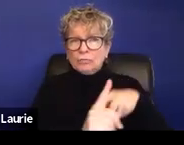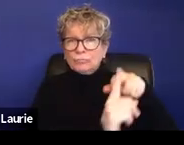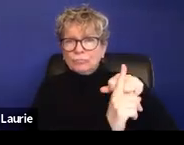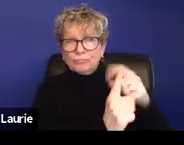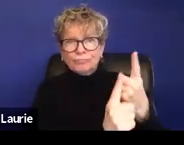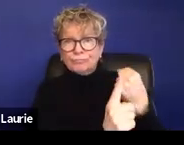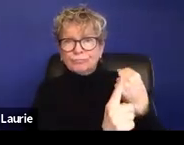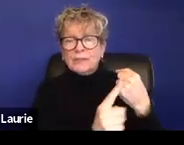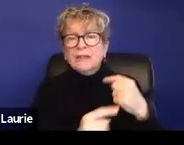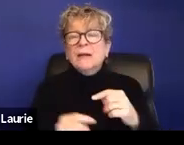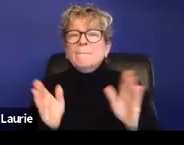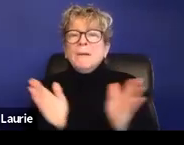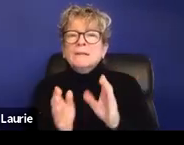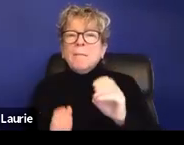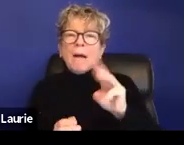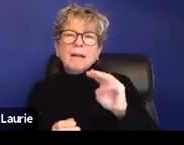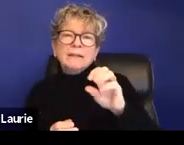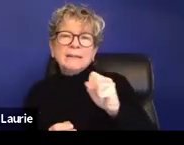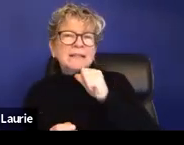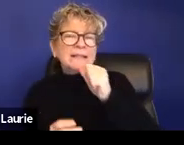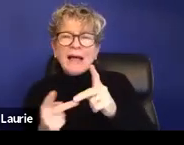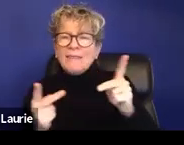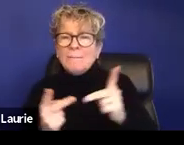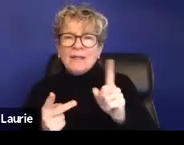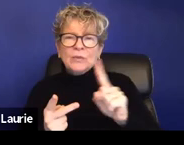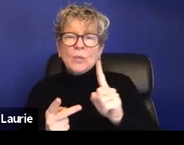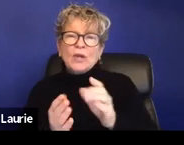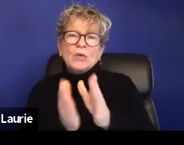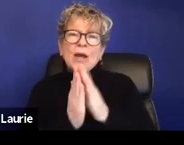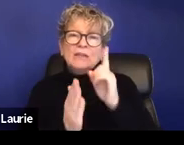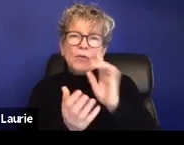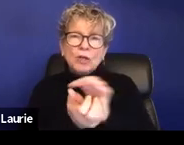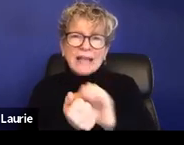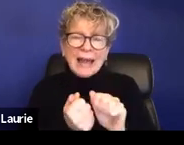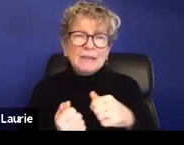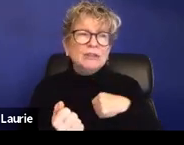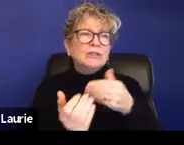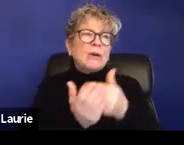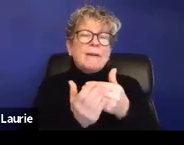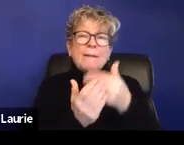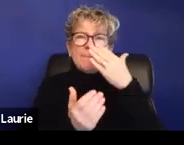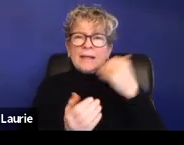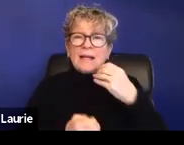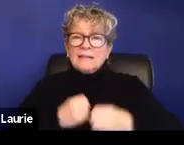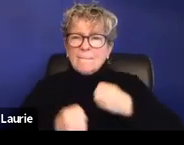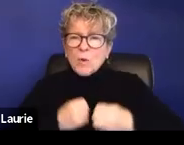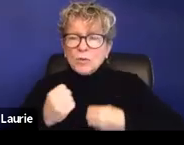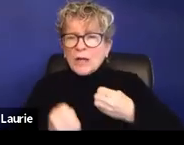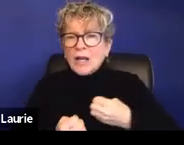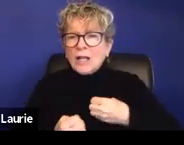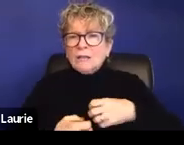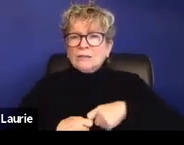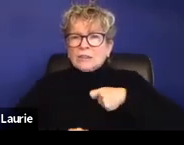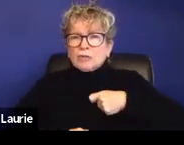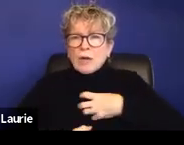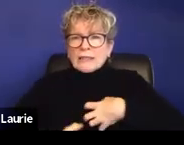claims is not where you ask for like, you know, damages or money based on emotional distress or anything like that. This